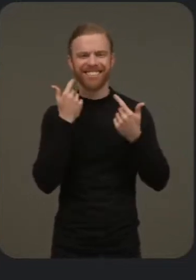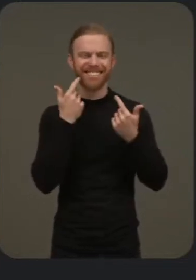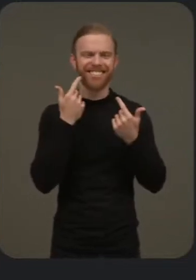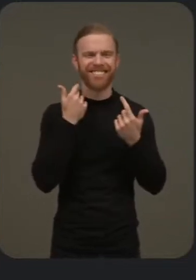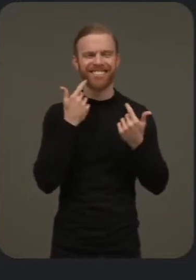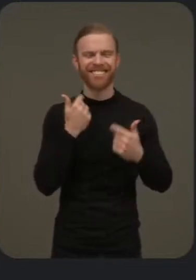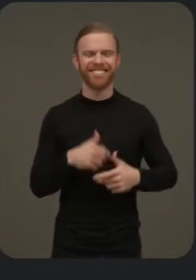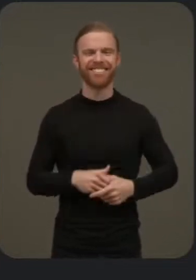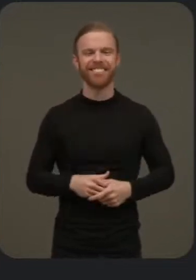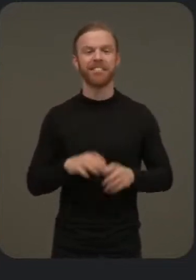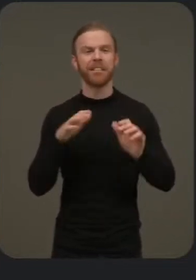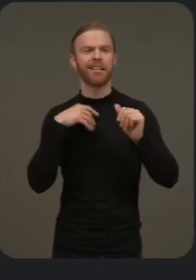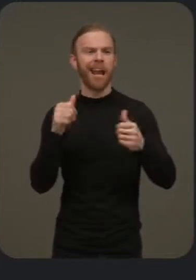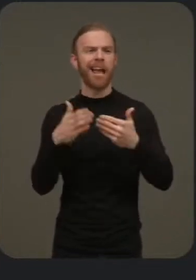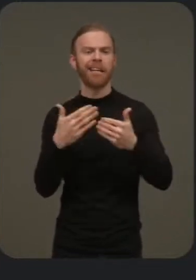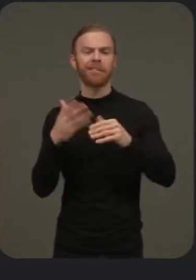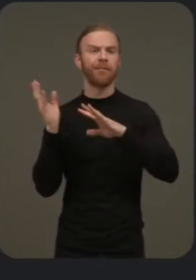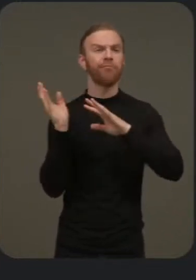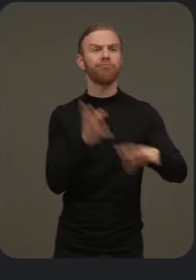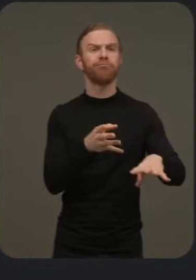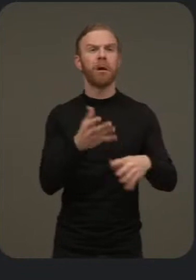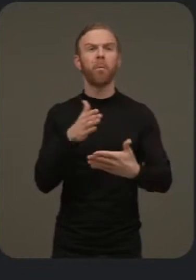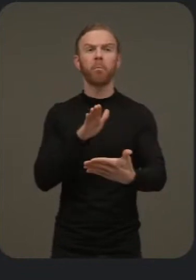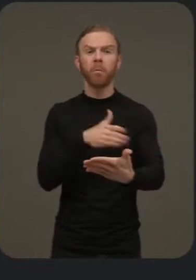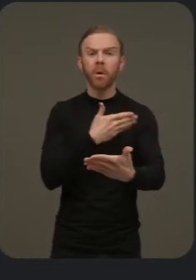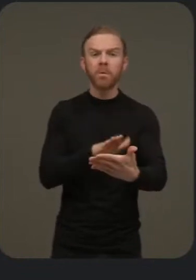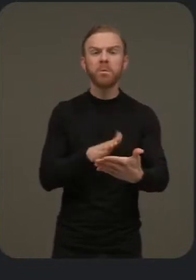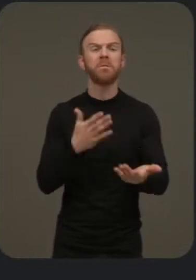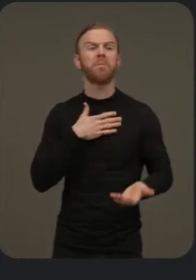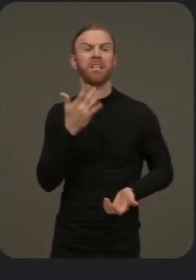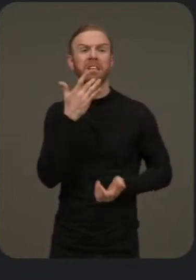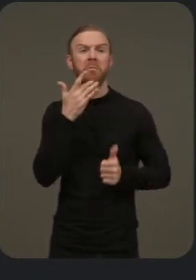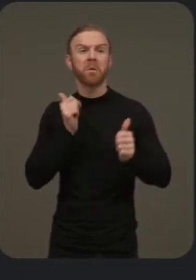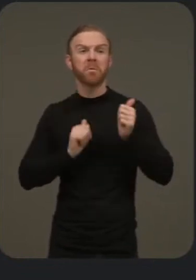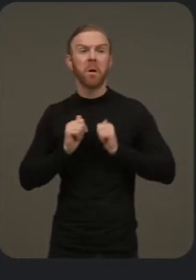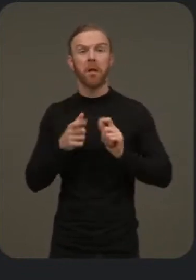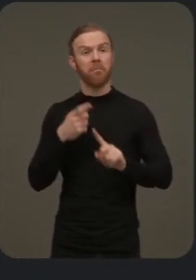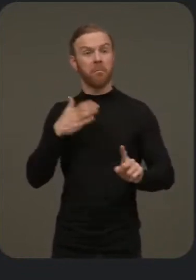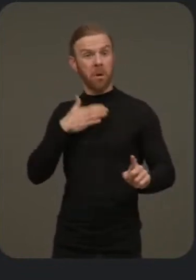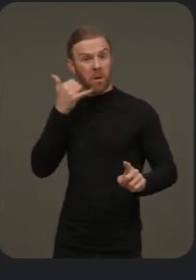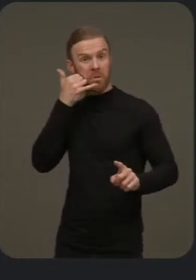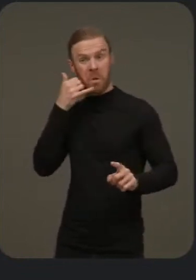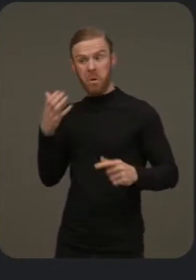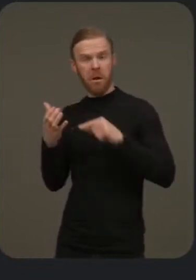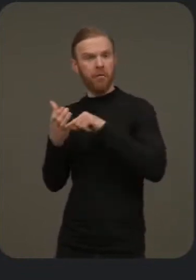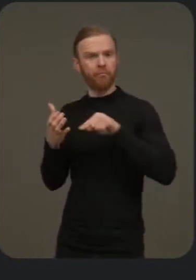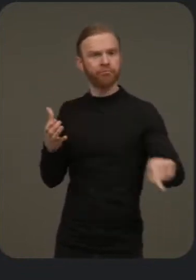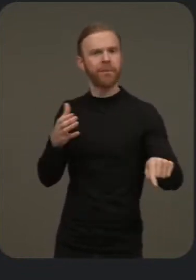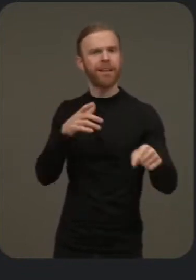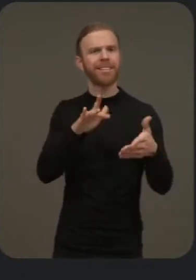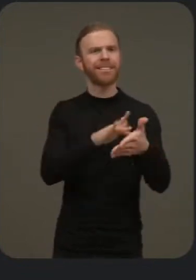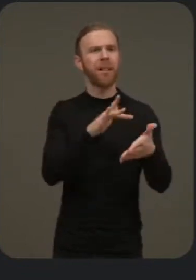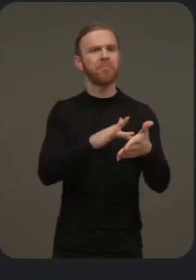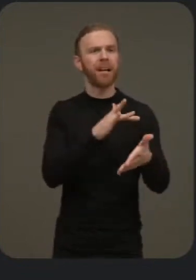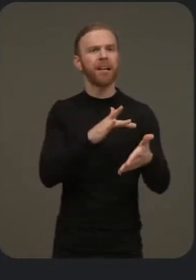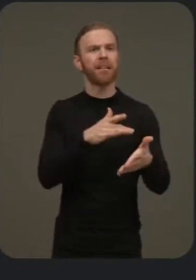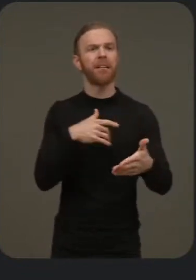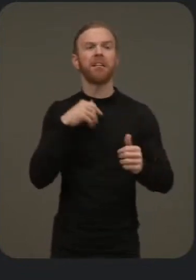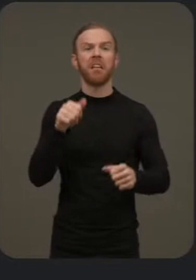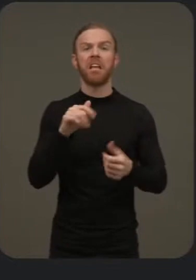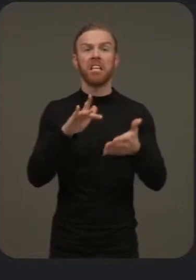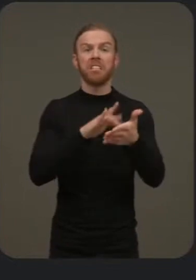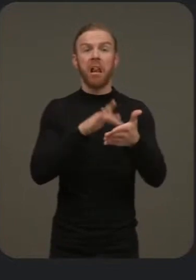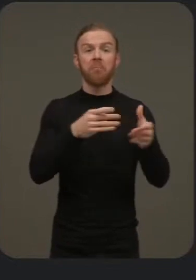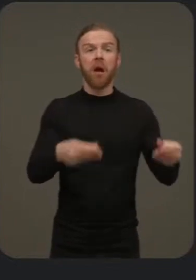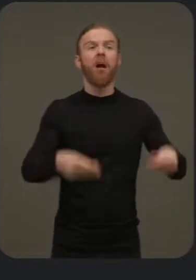I can easily cast some music or my favorite show from my phone to the tablet. And then I can just take the tablet off